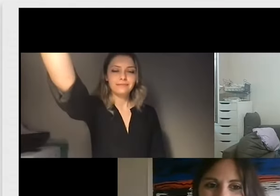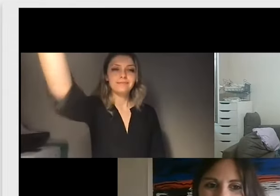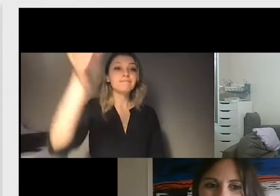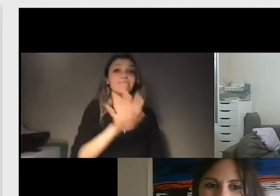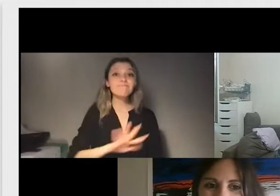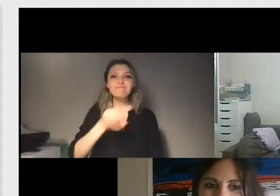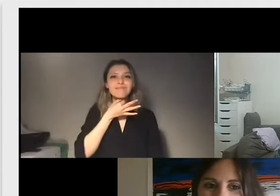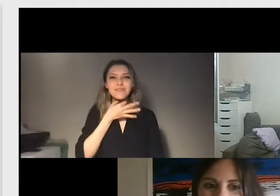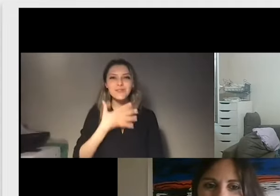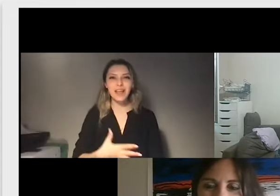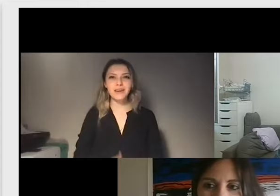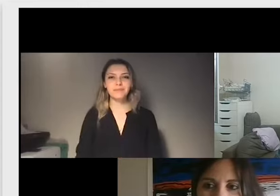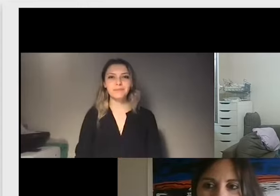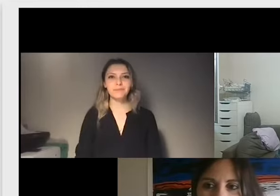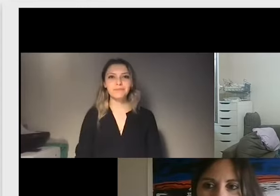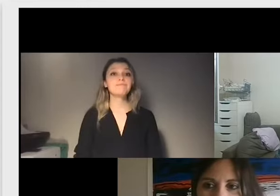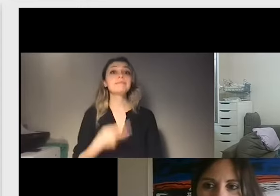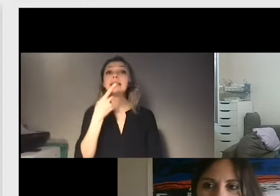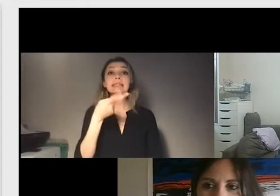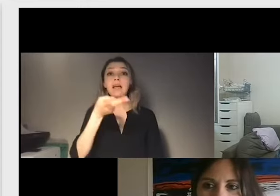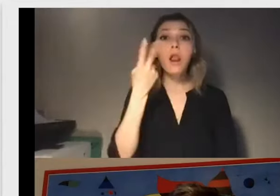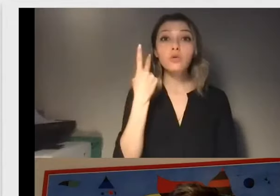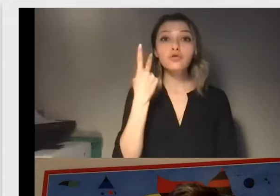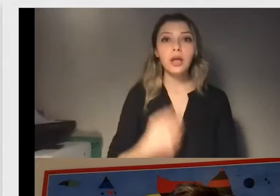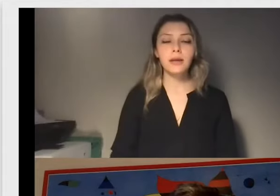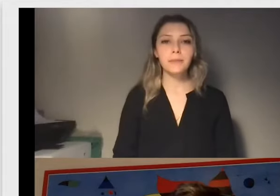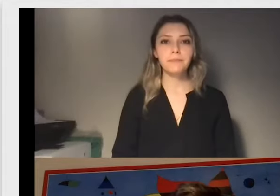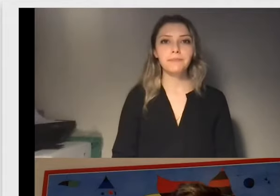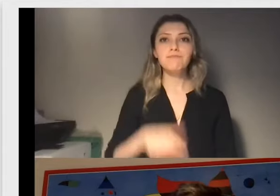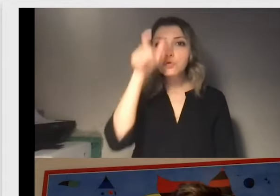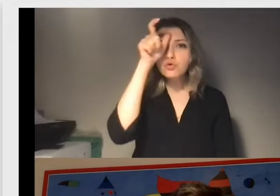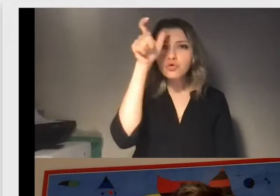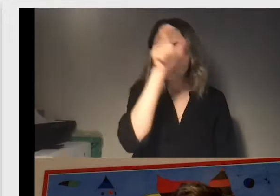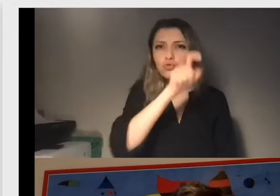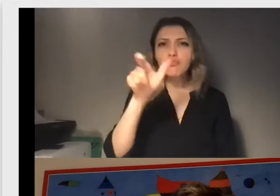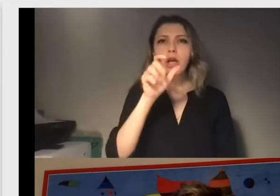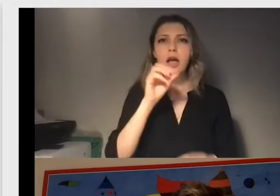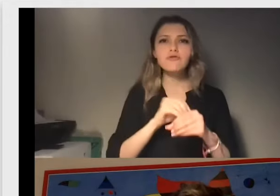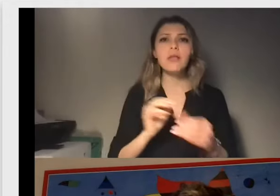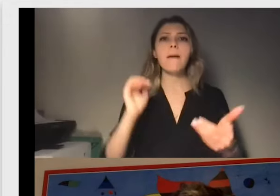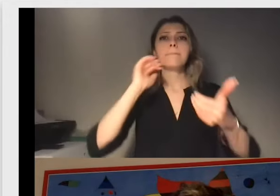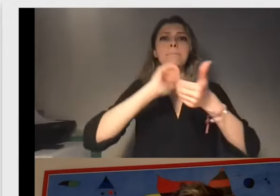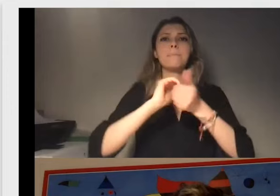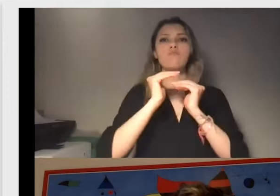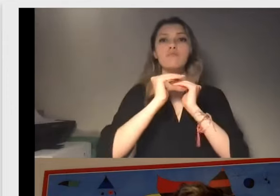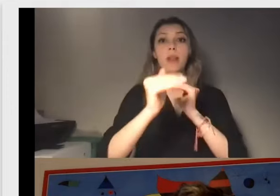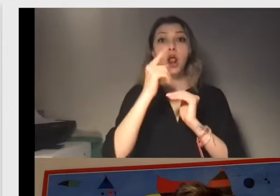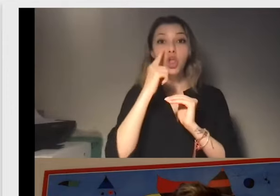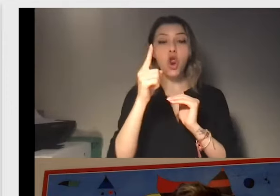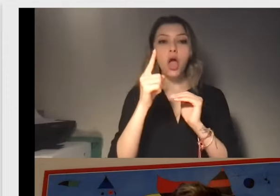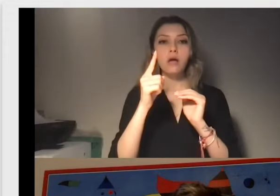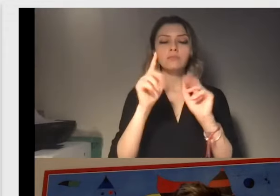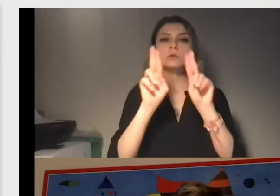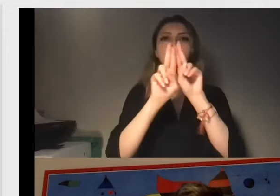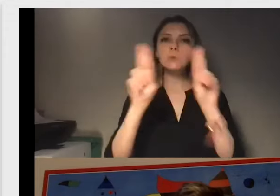two years ago, Turkey underwent UN's Universal Periodic Review process, where